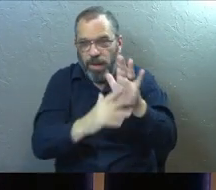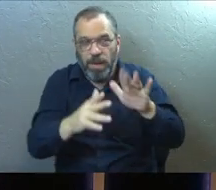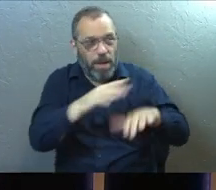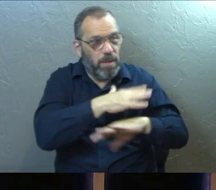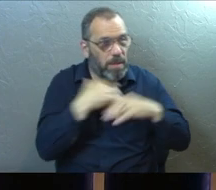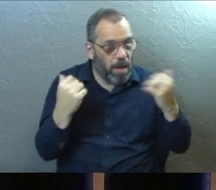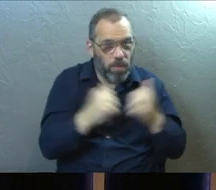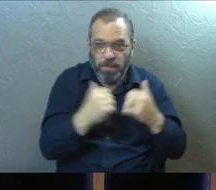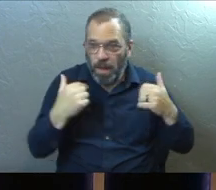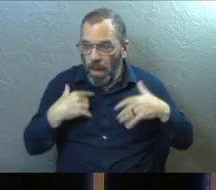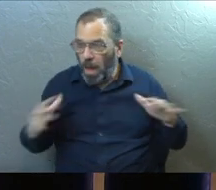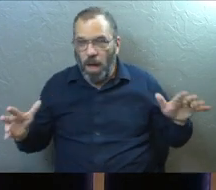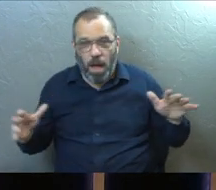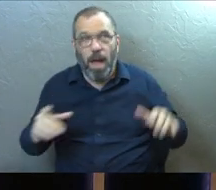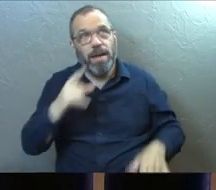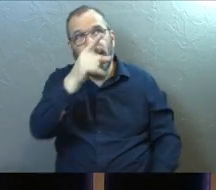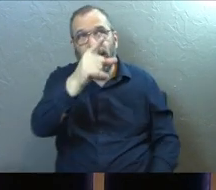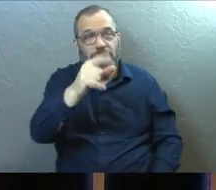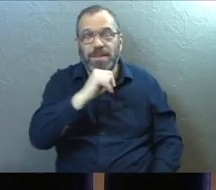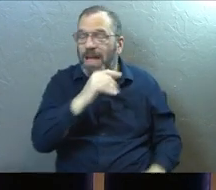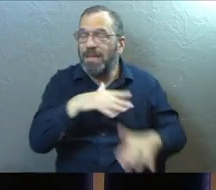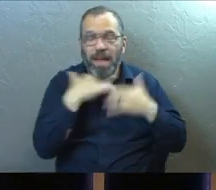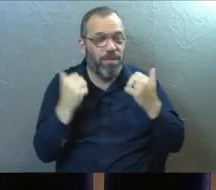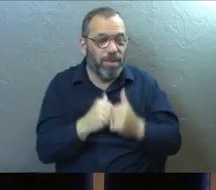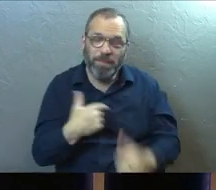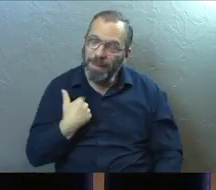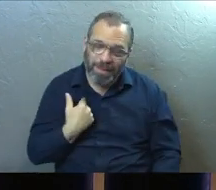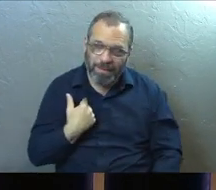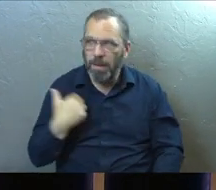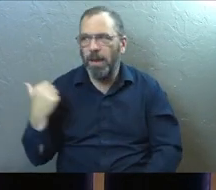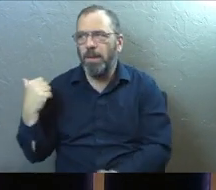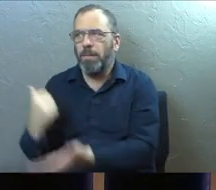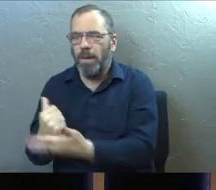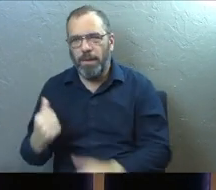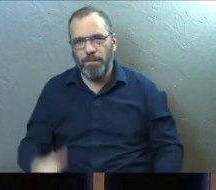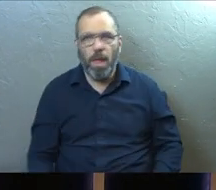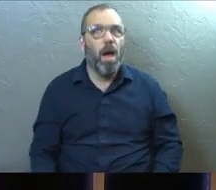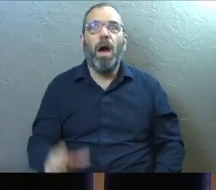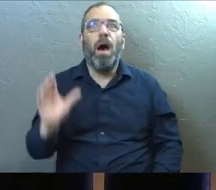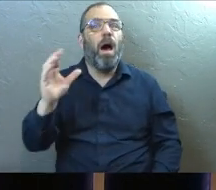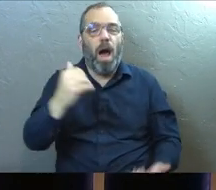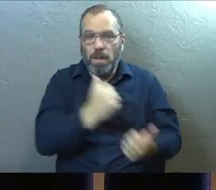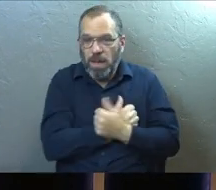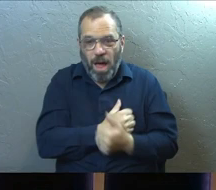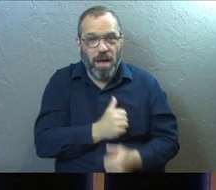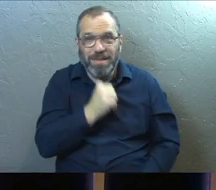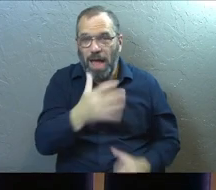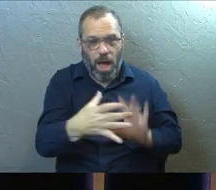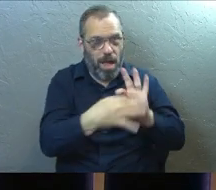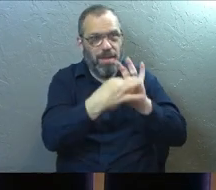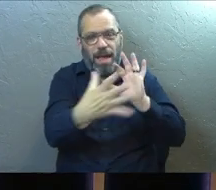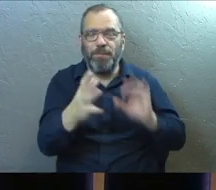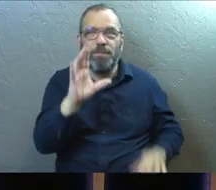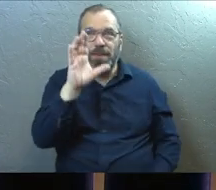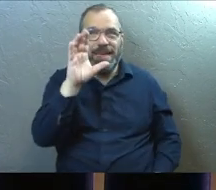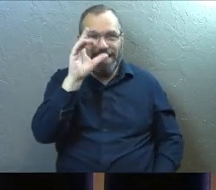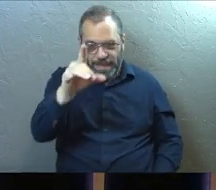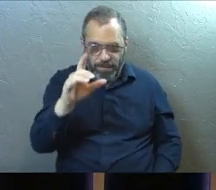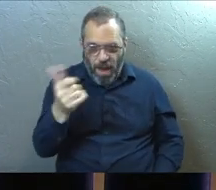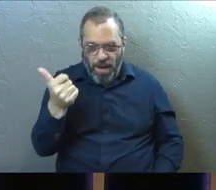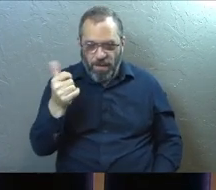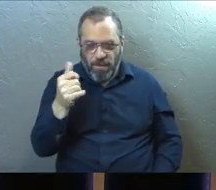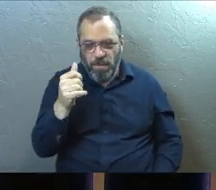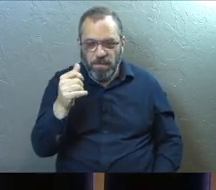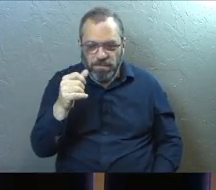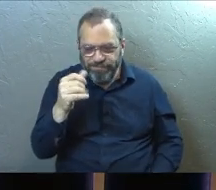just done with me. He was never done with me. Oh, love that will not let me go. This is him from the